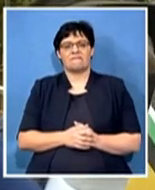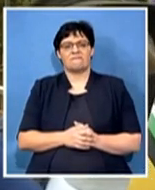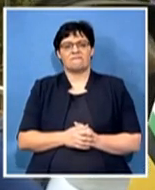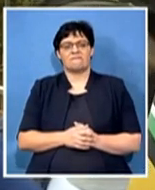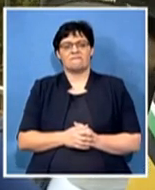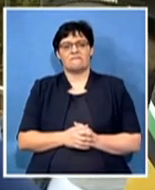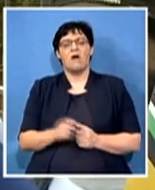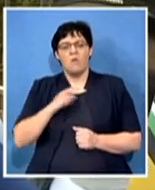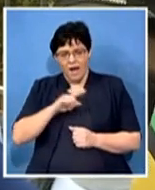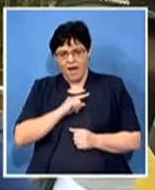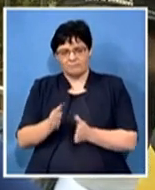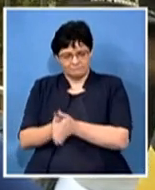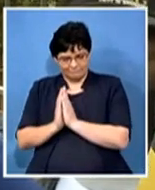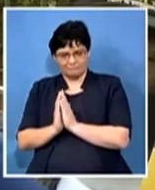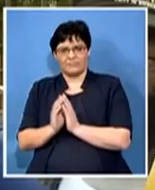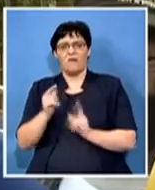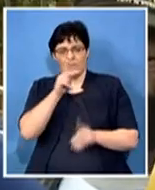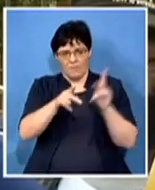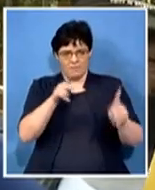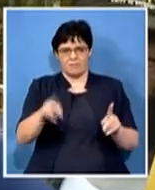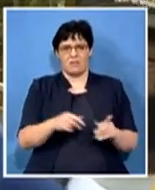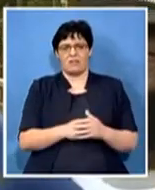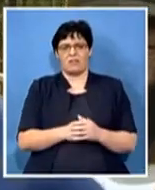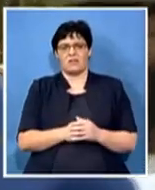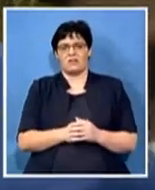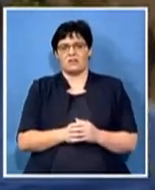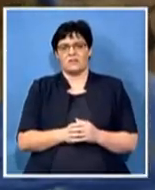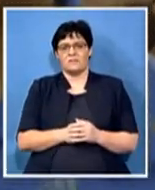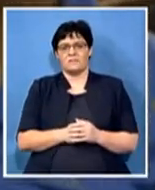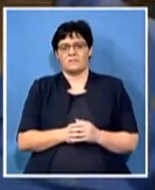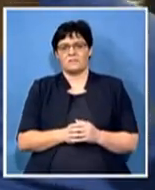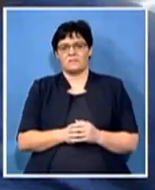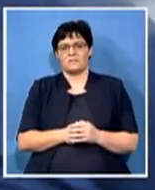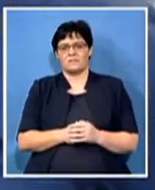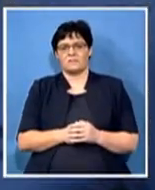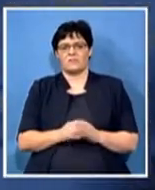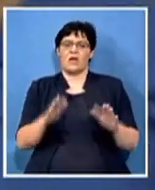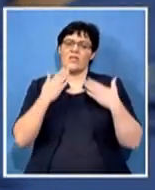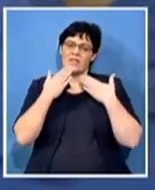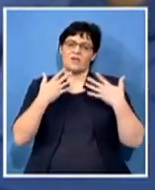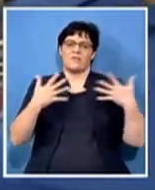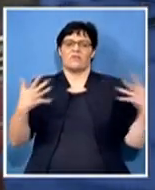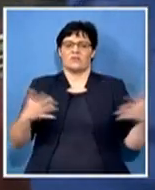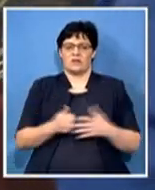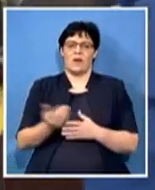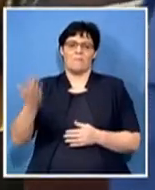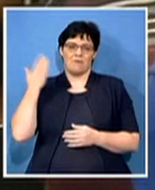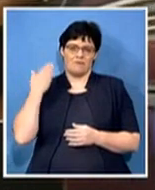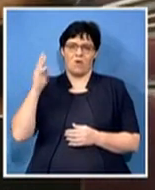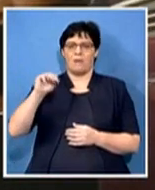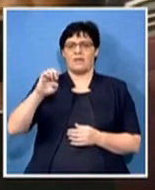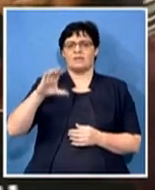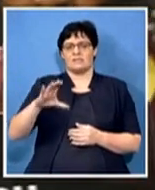who benefited from this. Thank you very much. That is the former MEC of Economic Development, Mkolesi Dukwana.